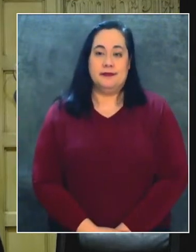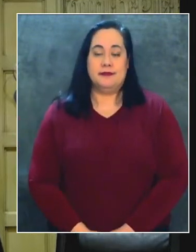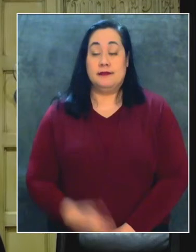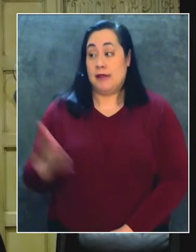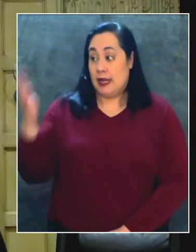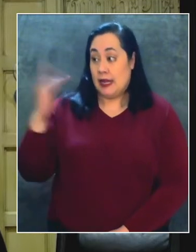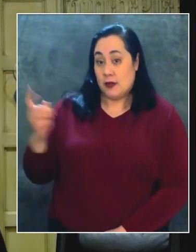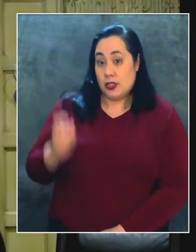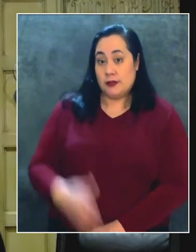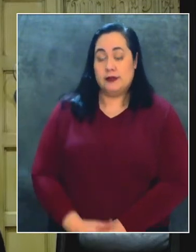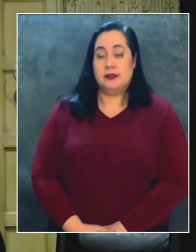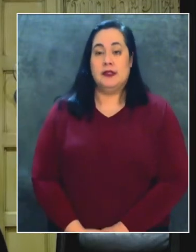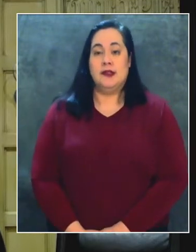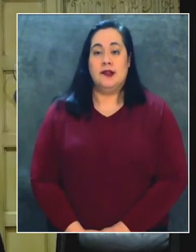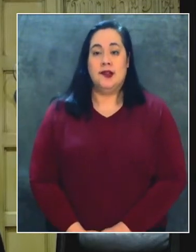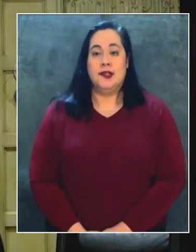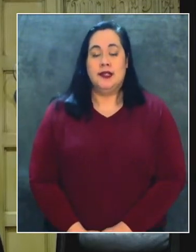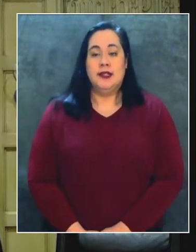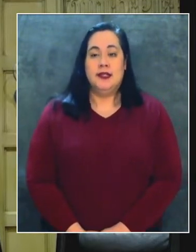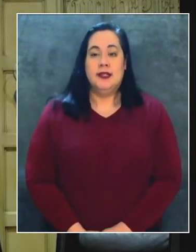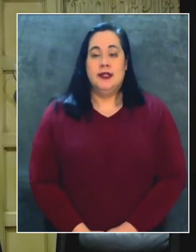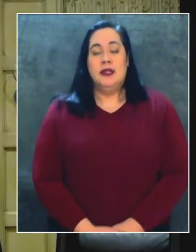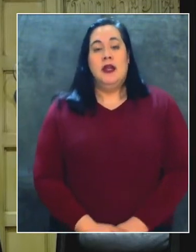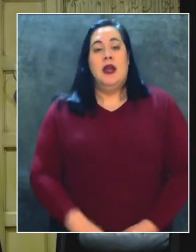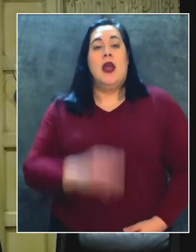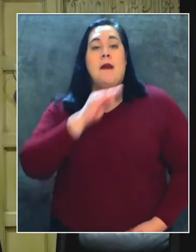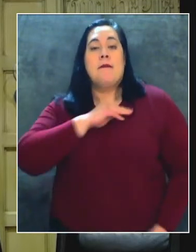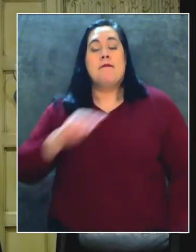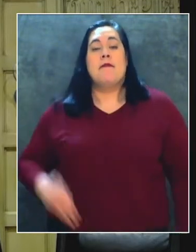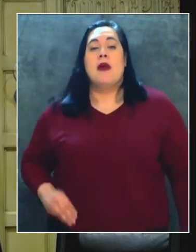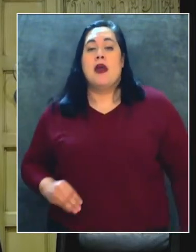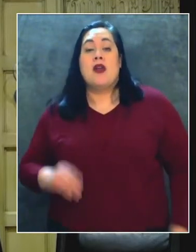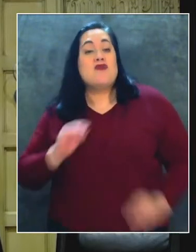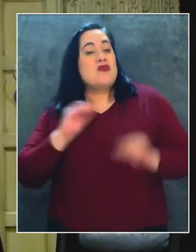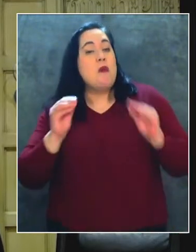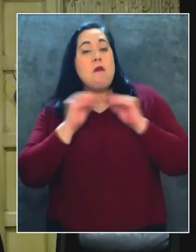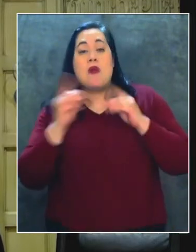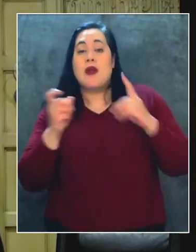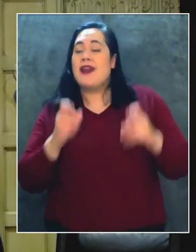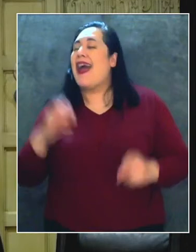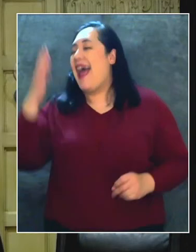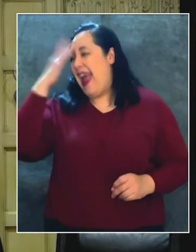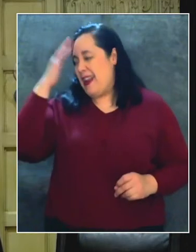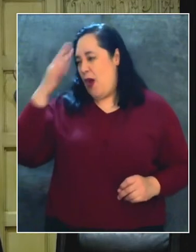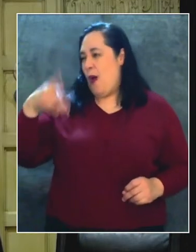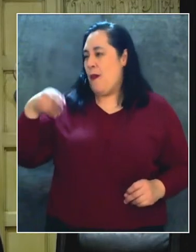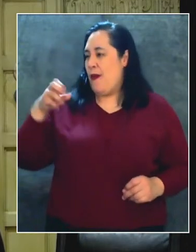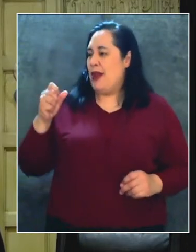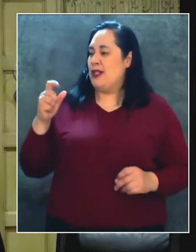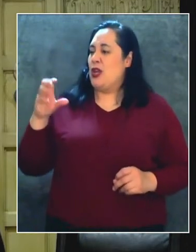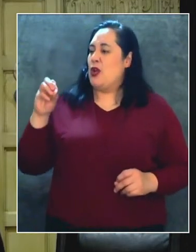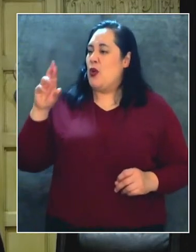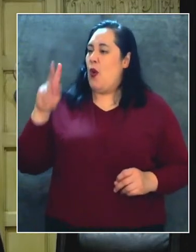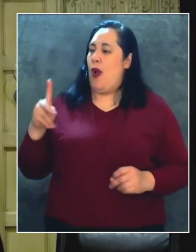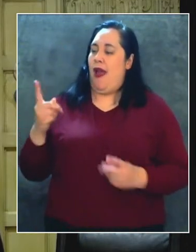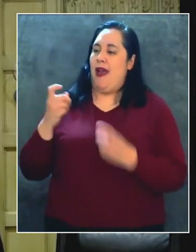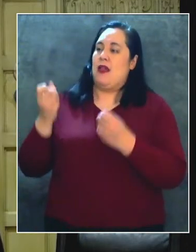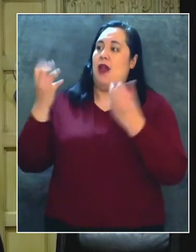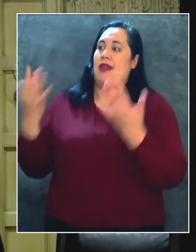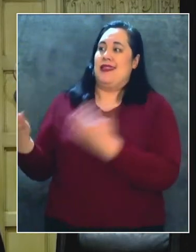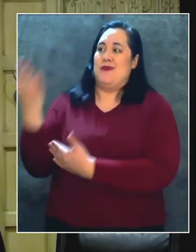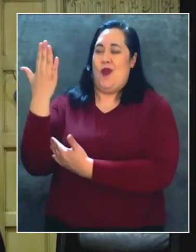Next question, please. There are no more questions. Okay. I know the press corps asked a lot this morning